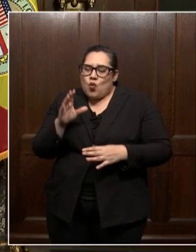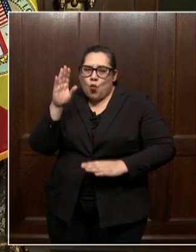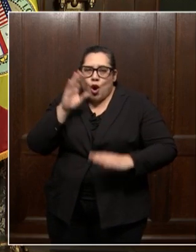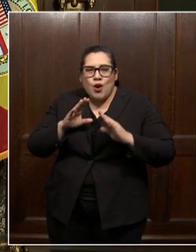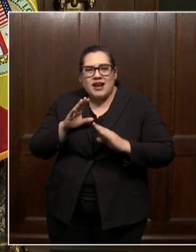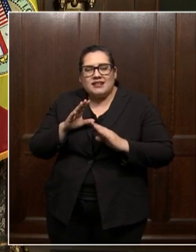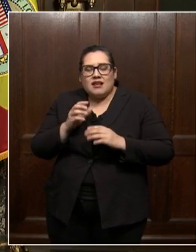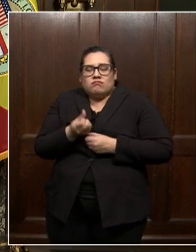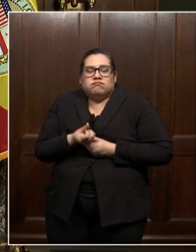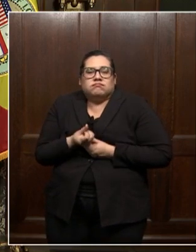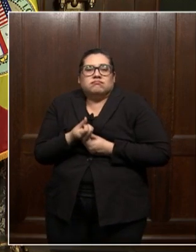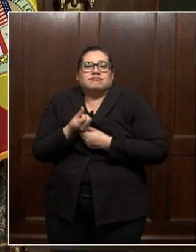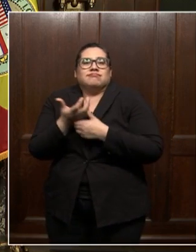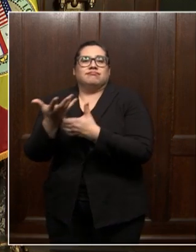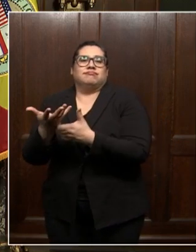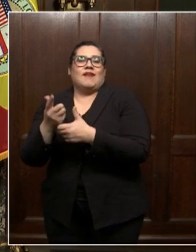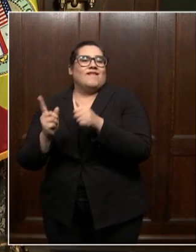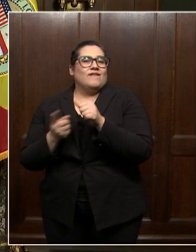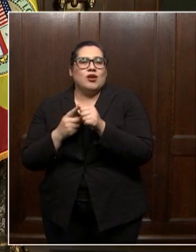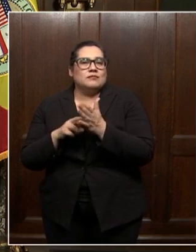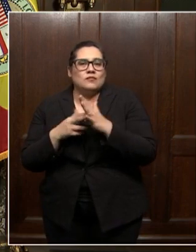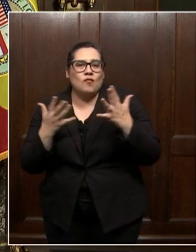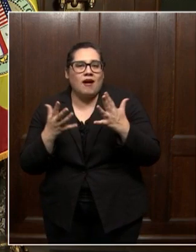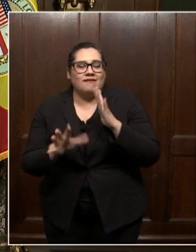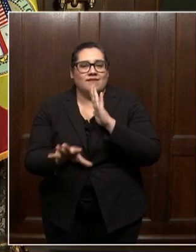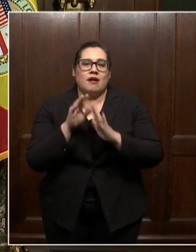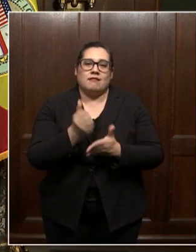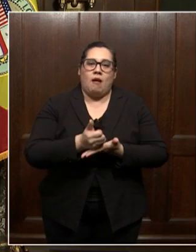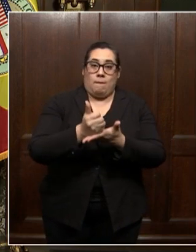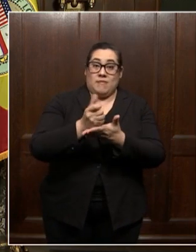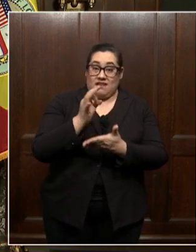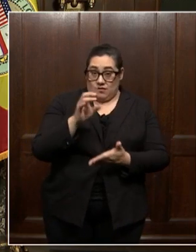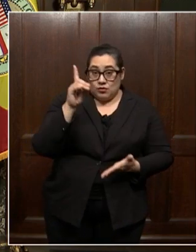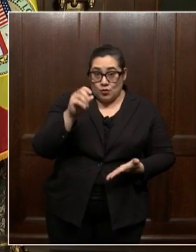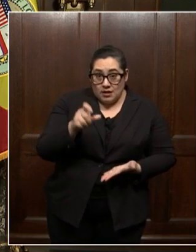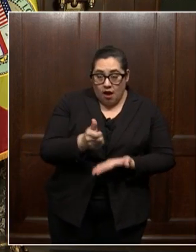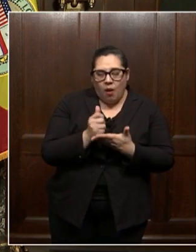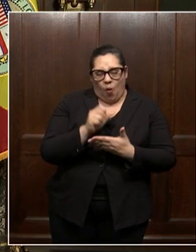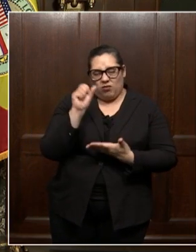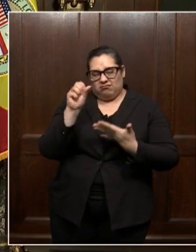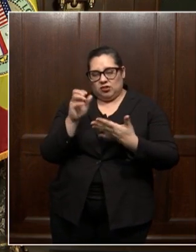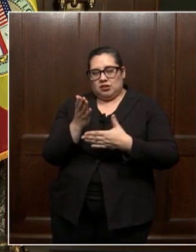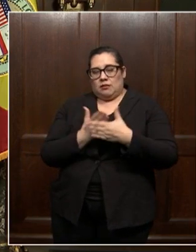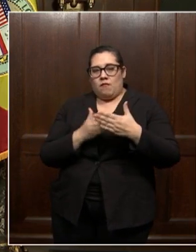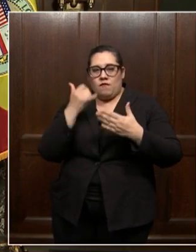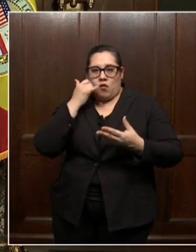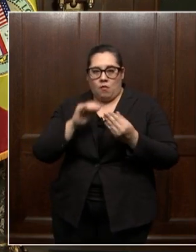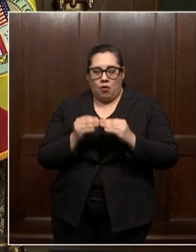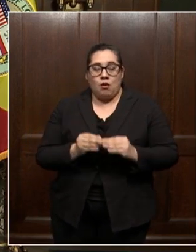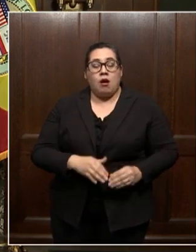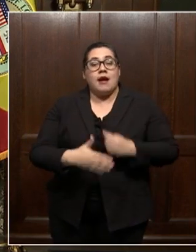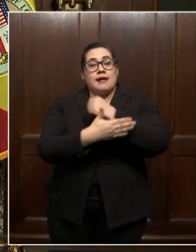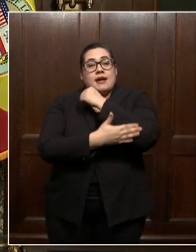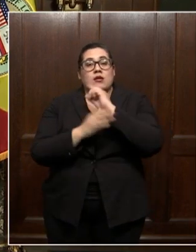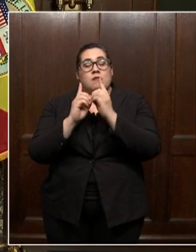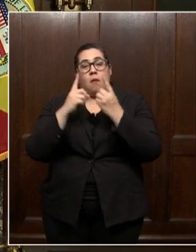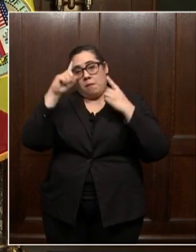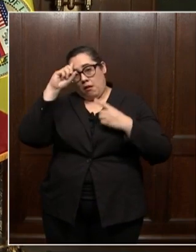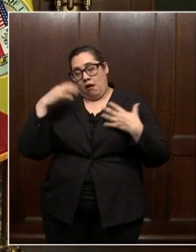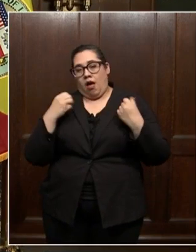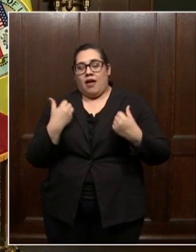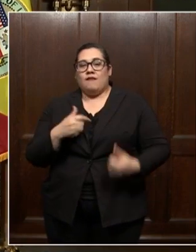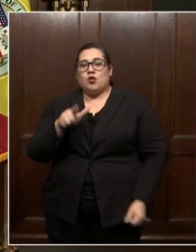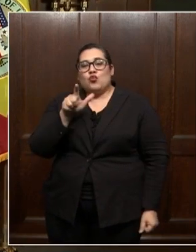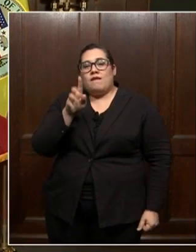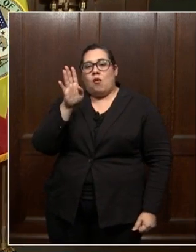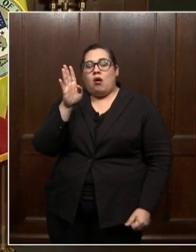a voice. And the first part is seeking help. And if you do need help, here's a couple numbers I want to share with you. The county's department of mental health has